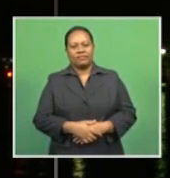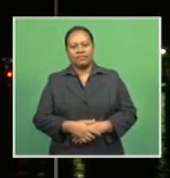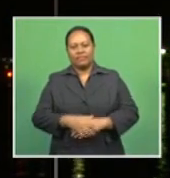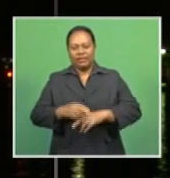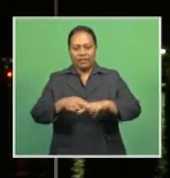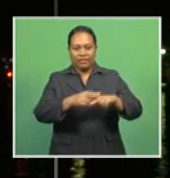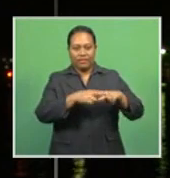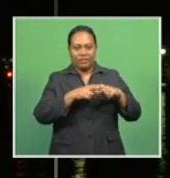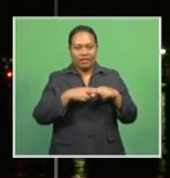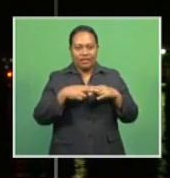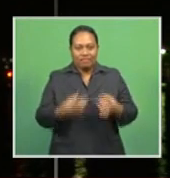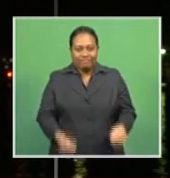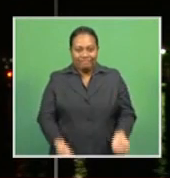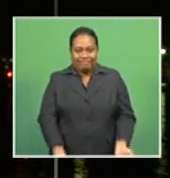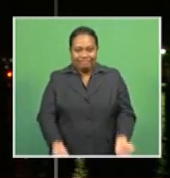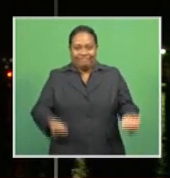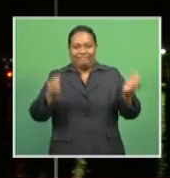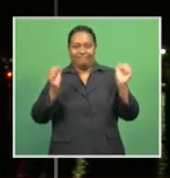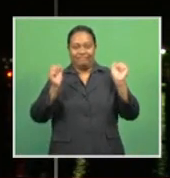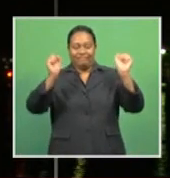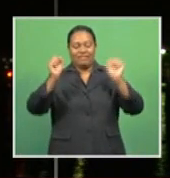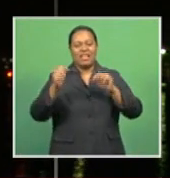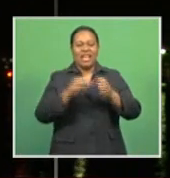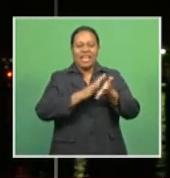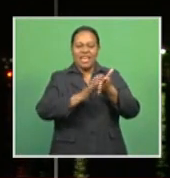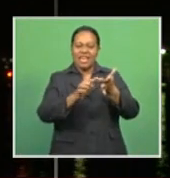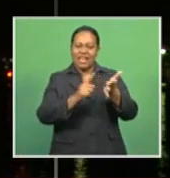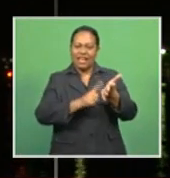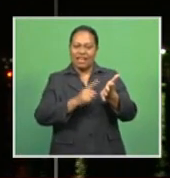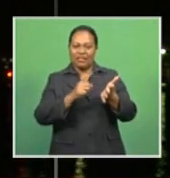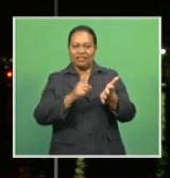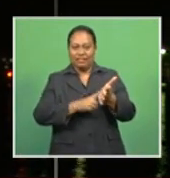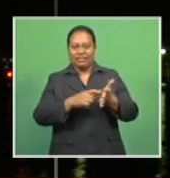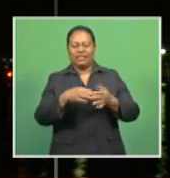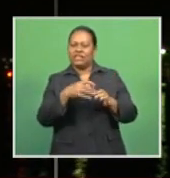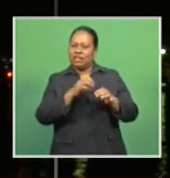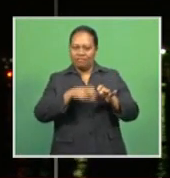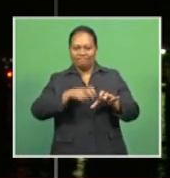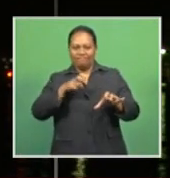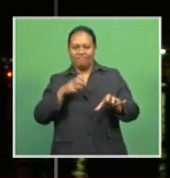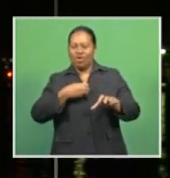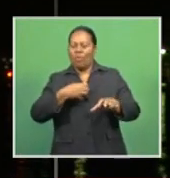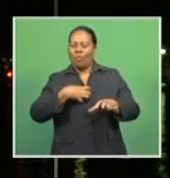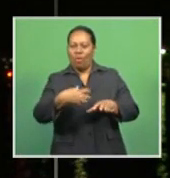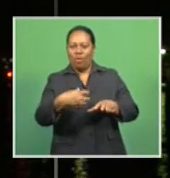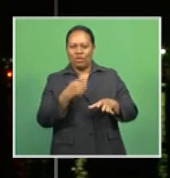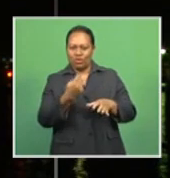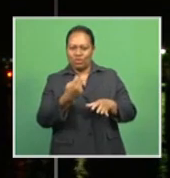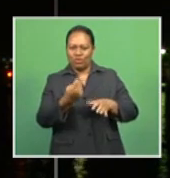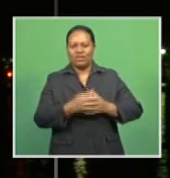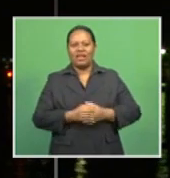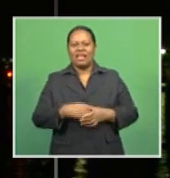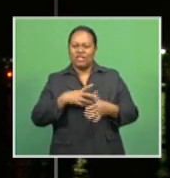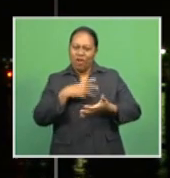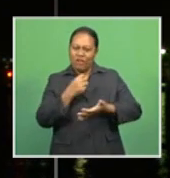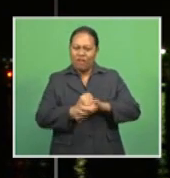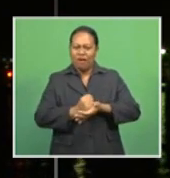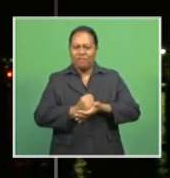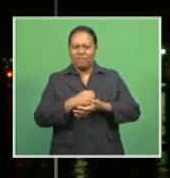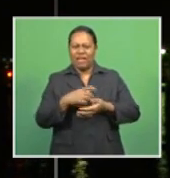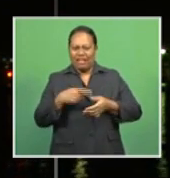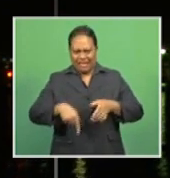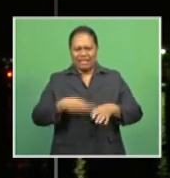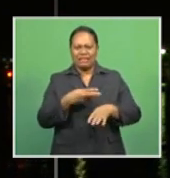Fiji's welterweight boxer Winston Hill will not be retiring from the sport anytime soon. His confirmation comes just